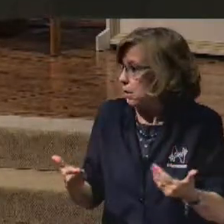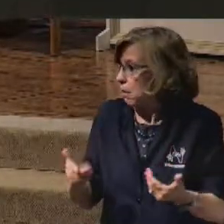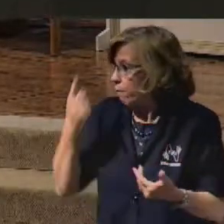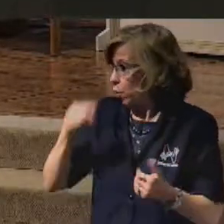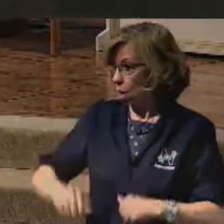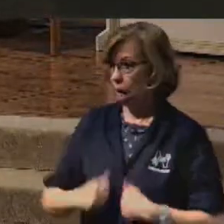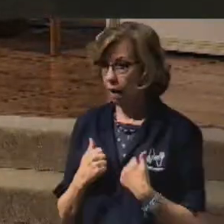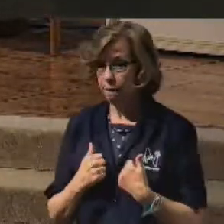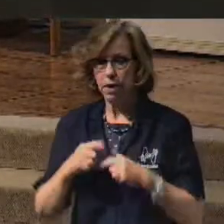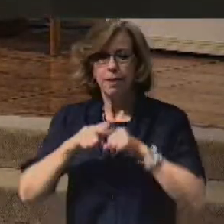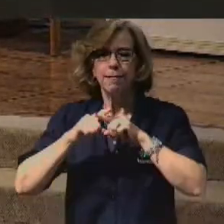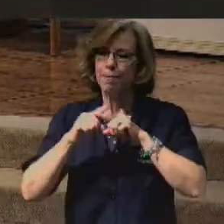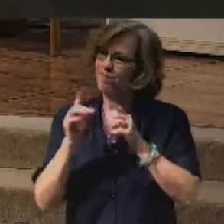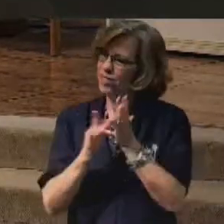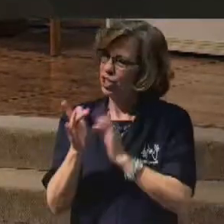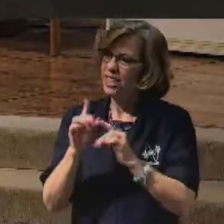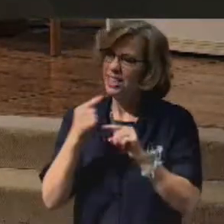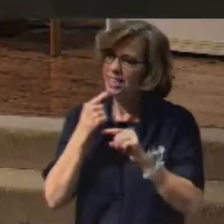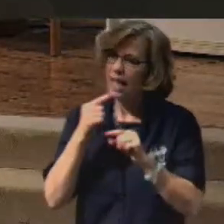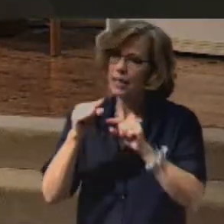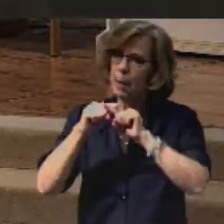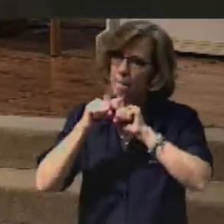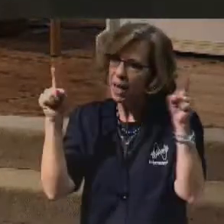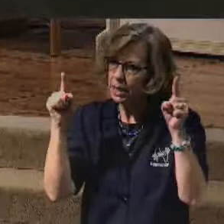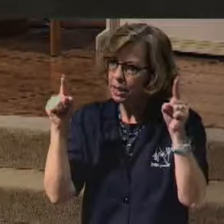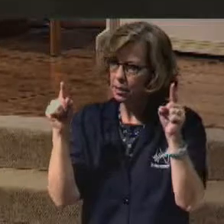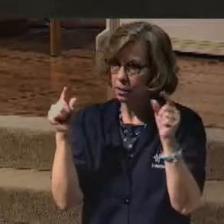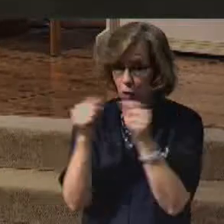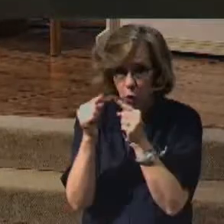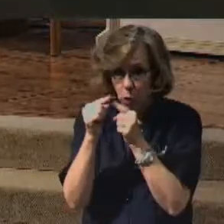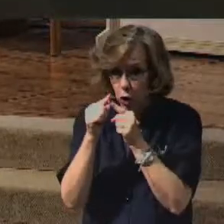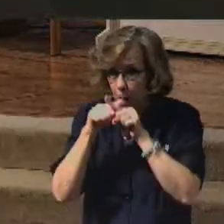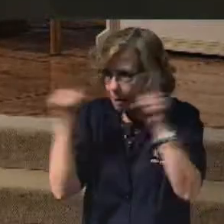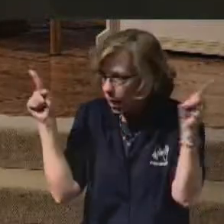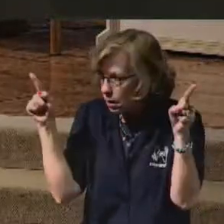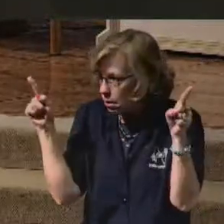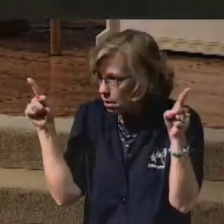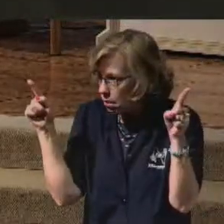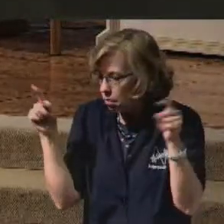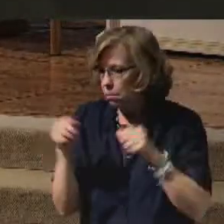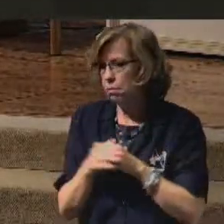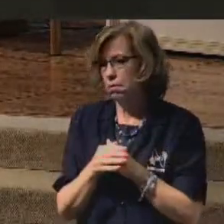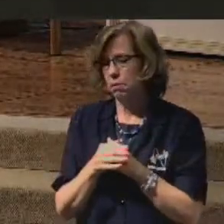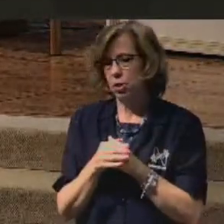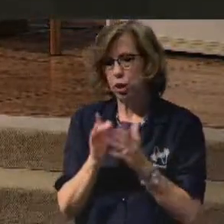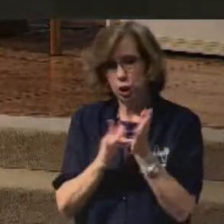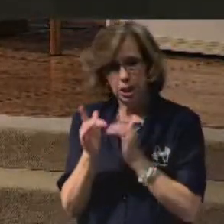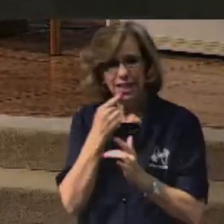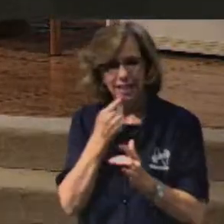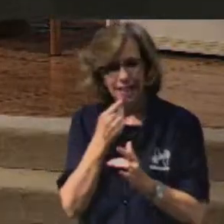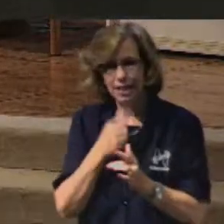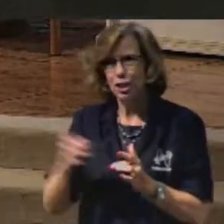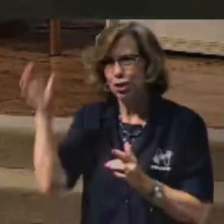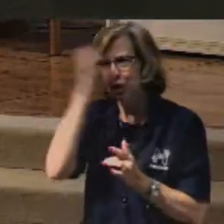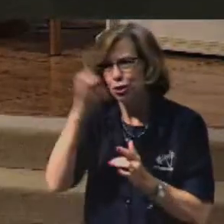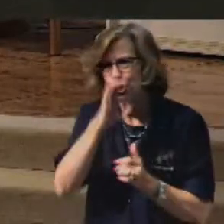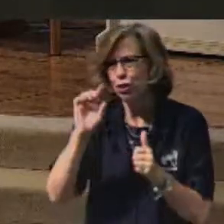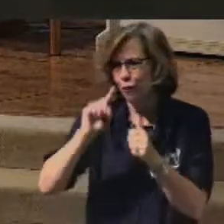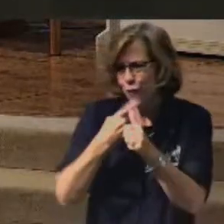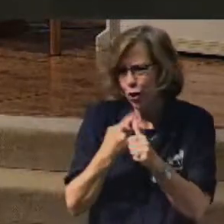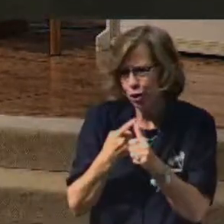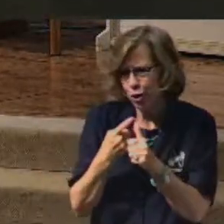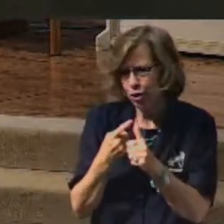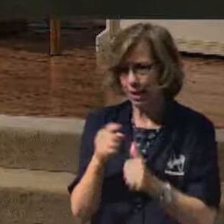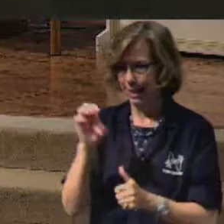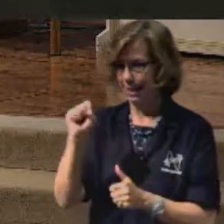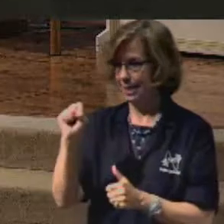He says, but. But. So, I'm going to tell you something different. Seek ye first. Let's look at this word,